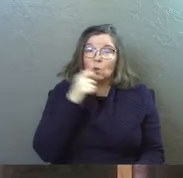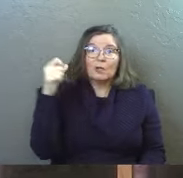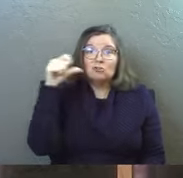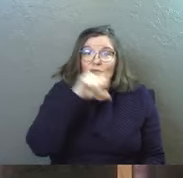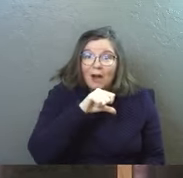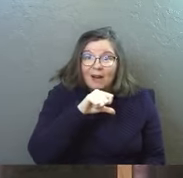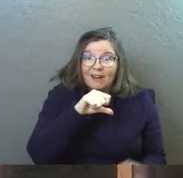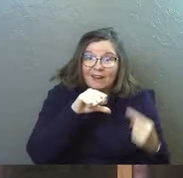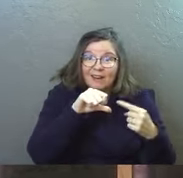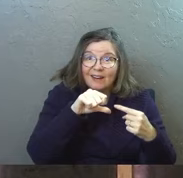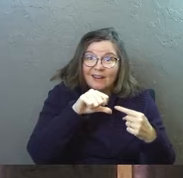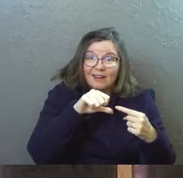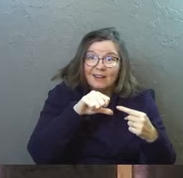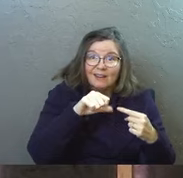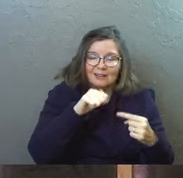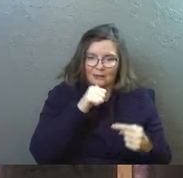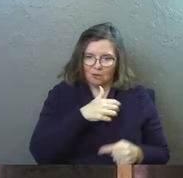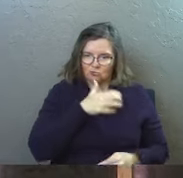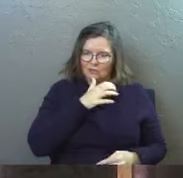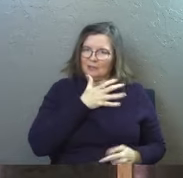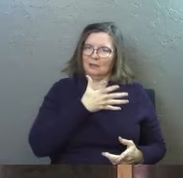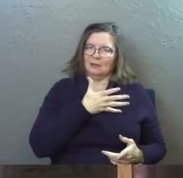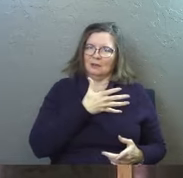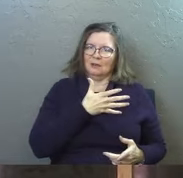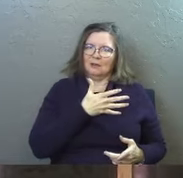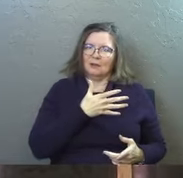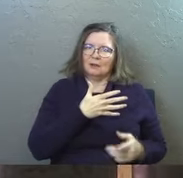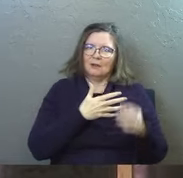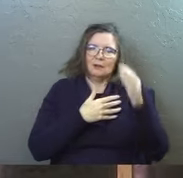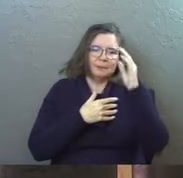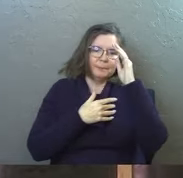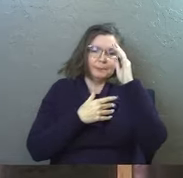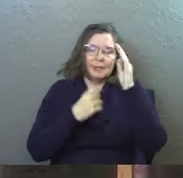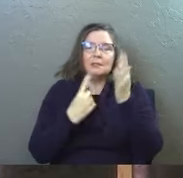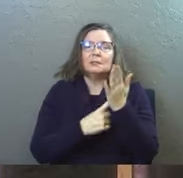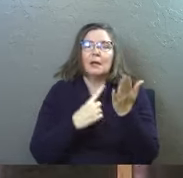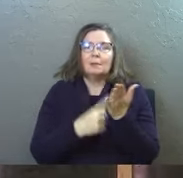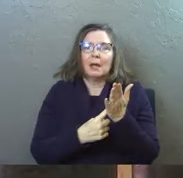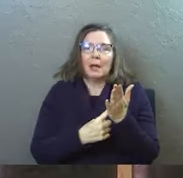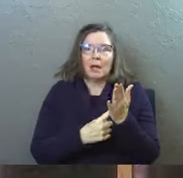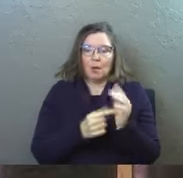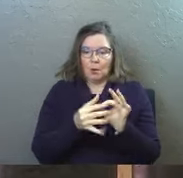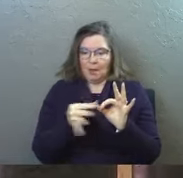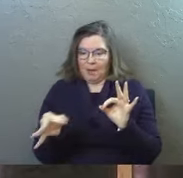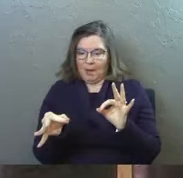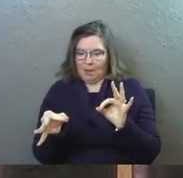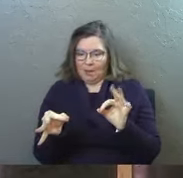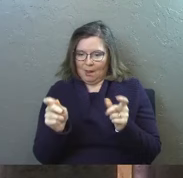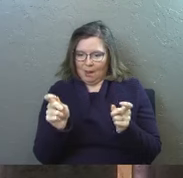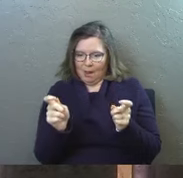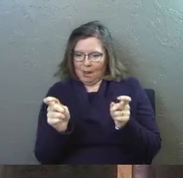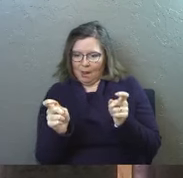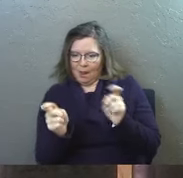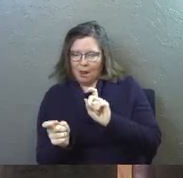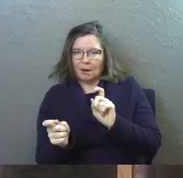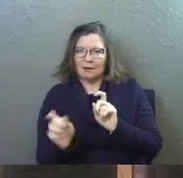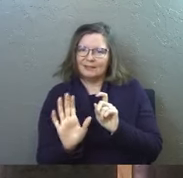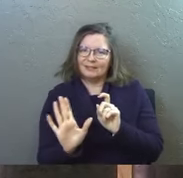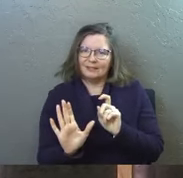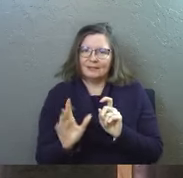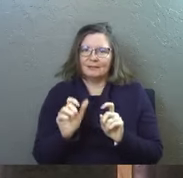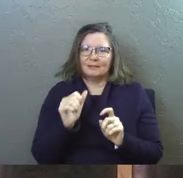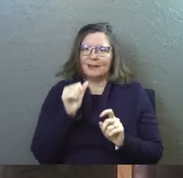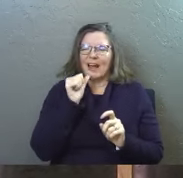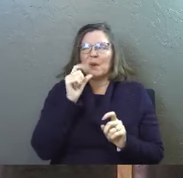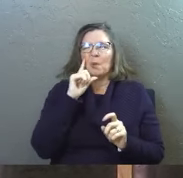says don't get drunk with alcohol but don't go too far right like sometimes we'll take something that the Bible says and you're like I